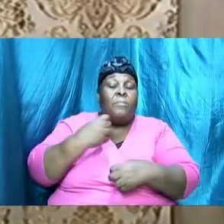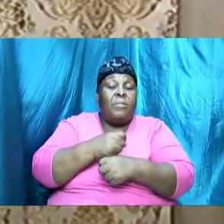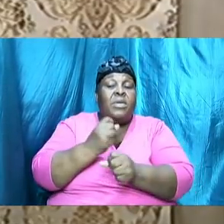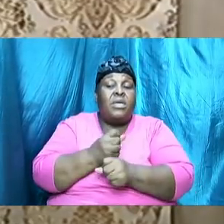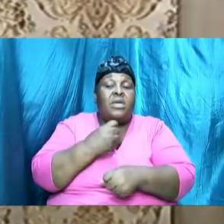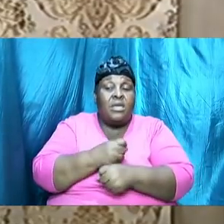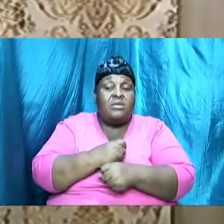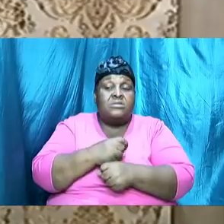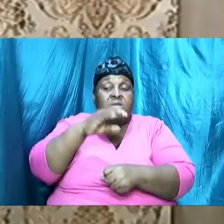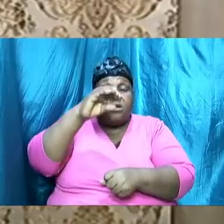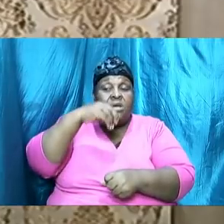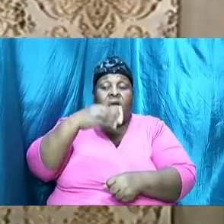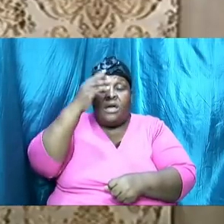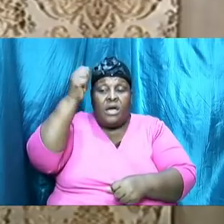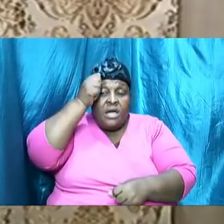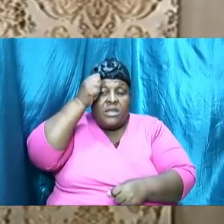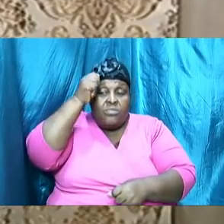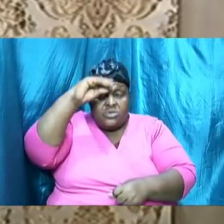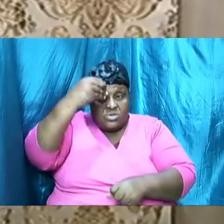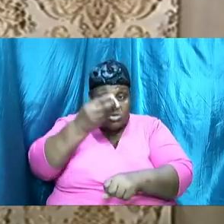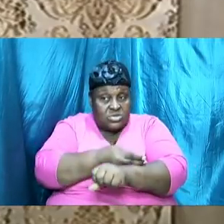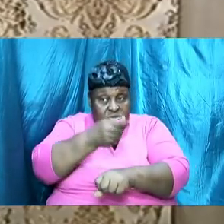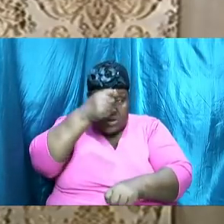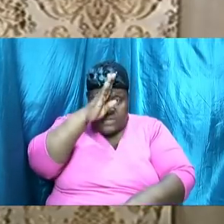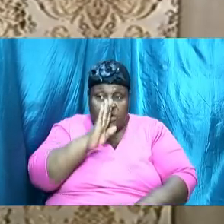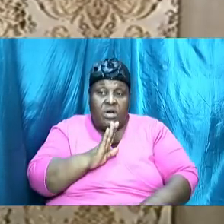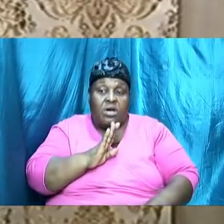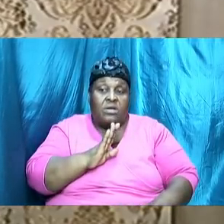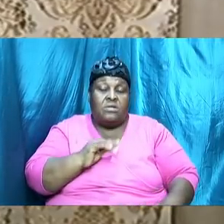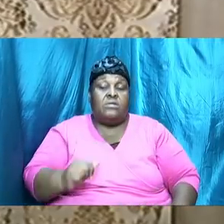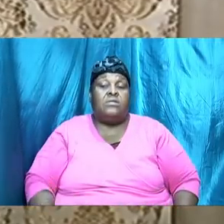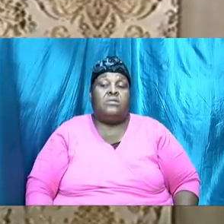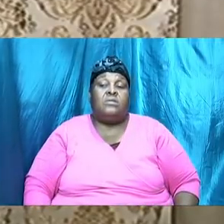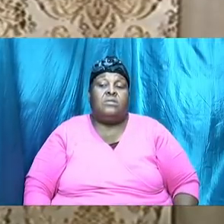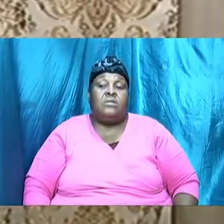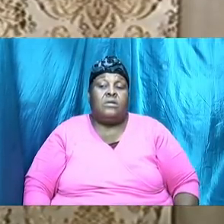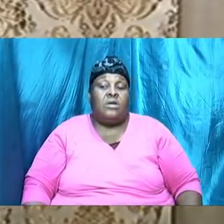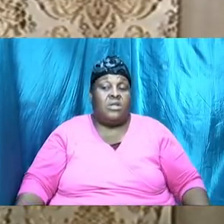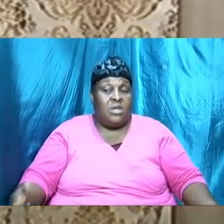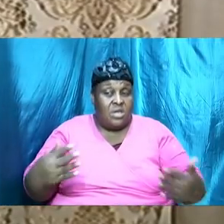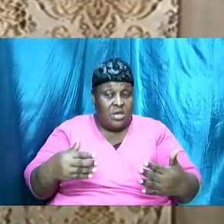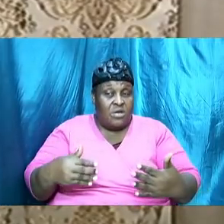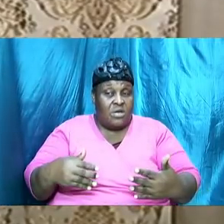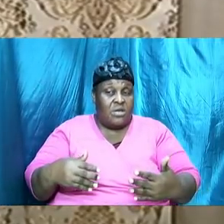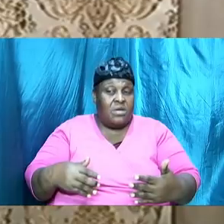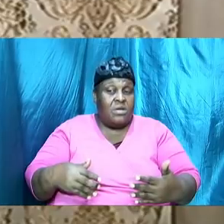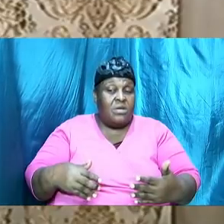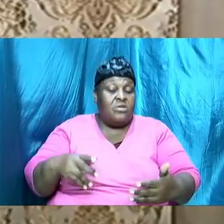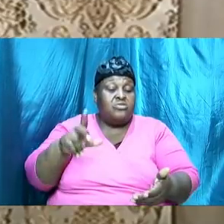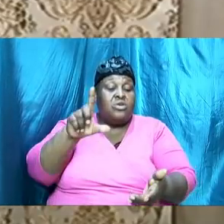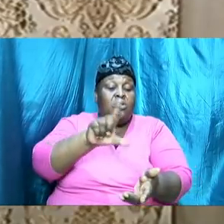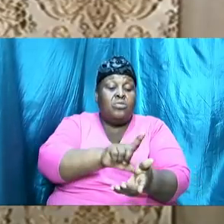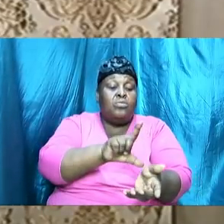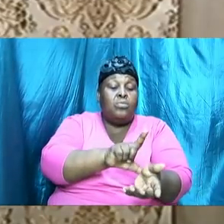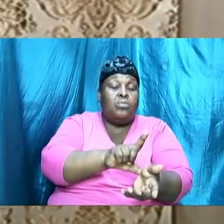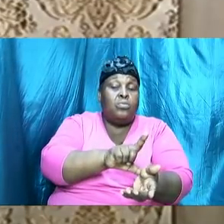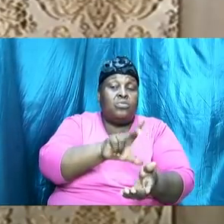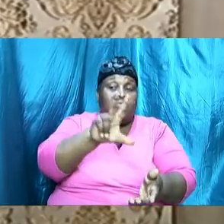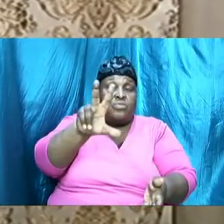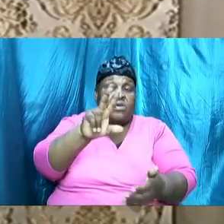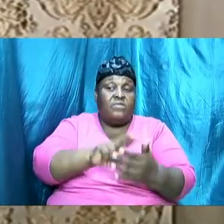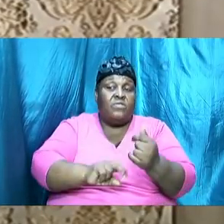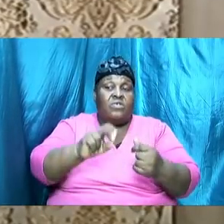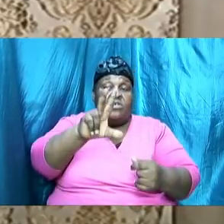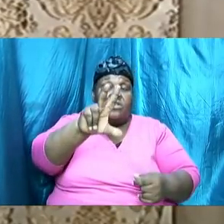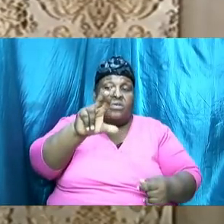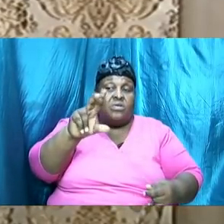son of God and here it is coming out in Saint Luke chapter 3 and verse 38 which was the son